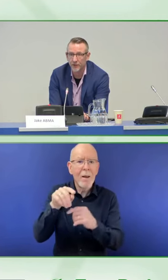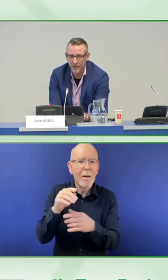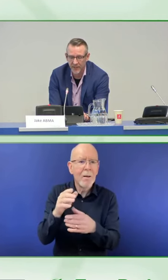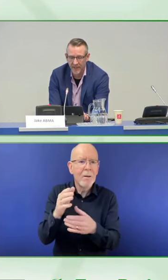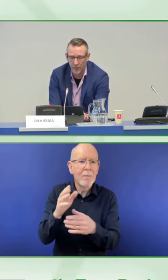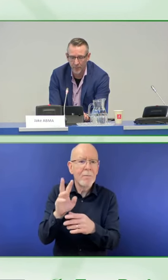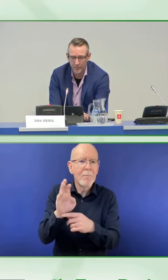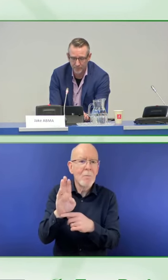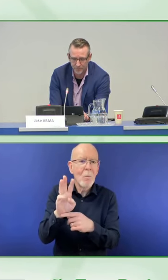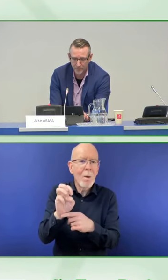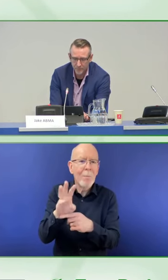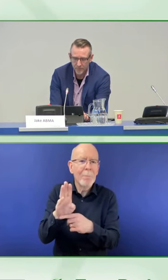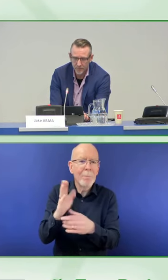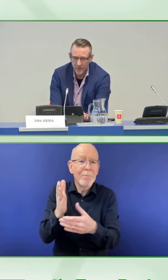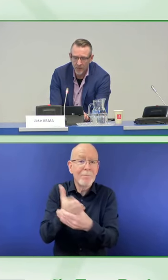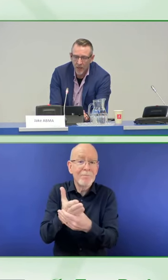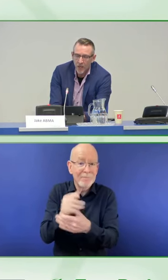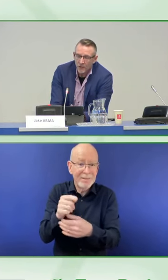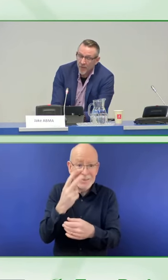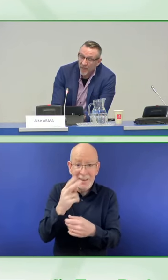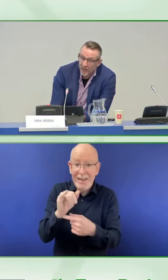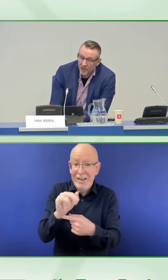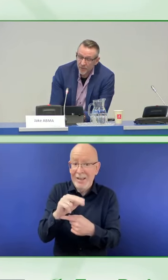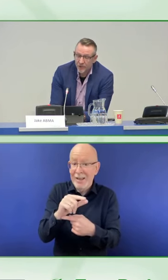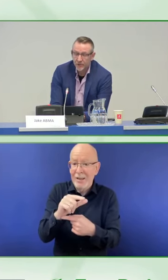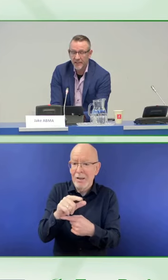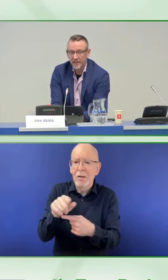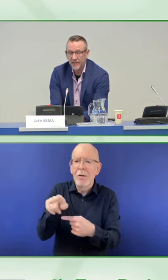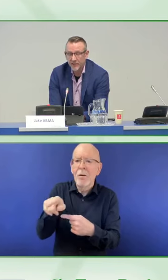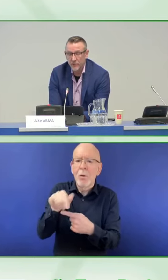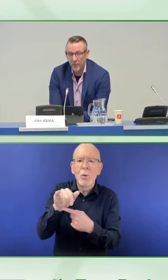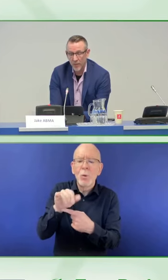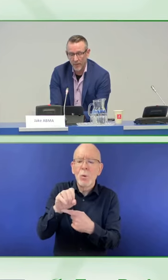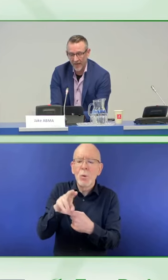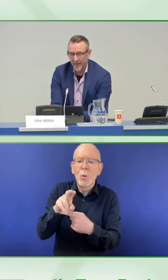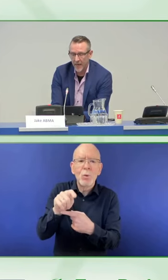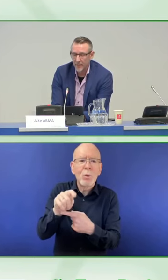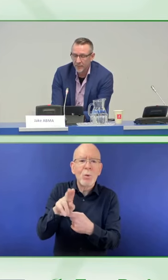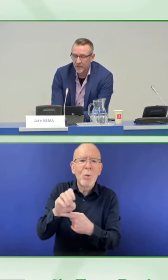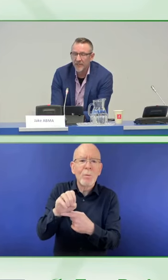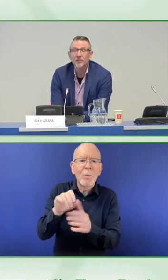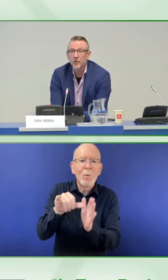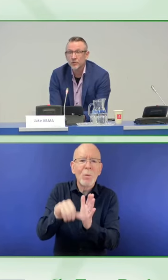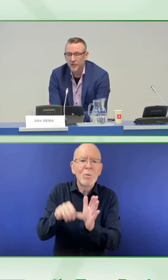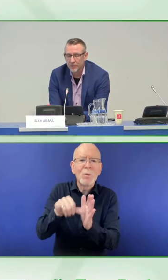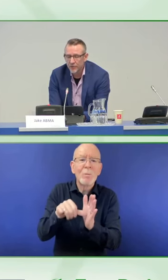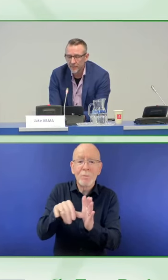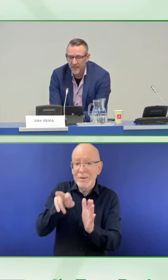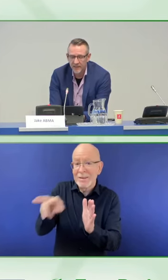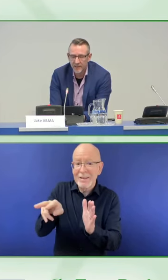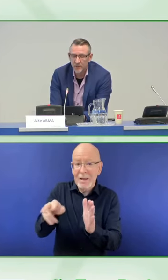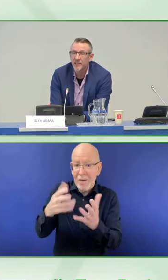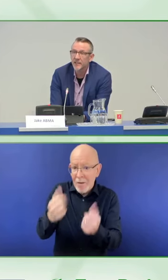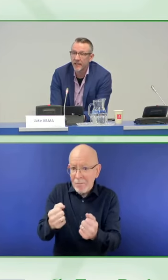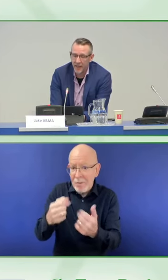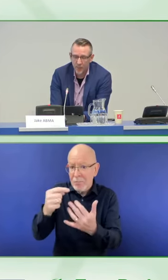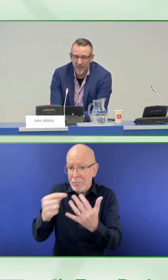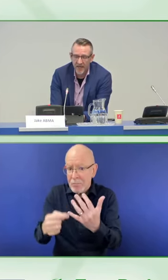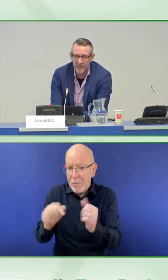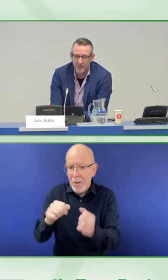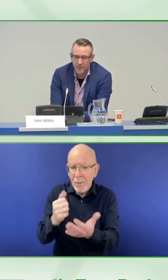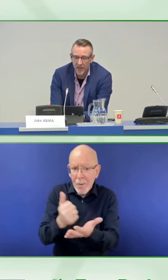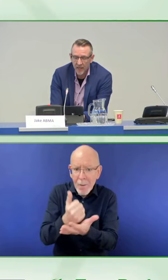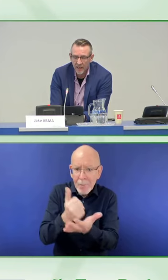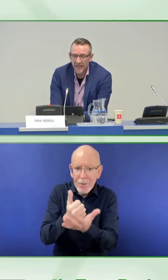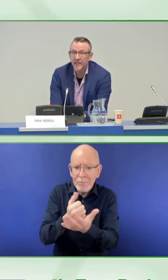for help. So many customers use the internet or mobile banking app, but there's also a group that still needs a